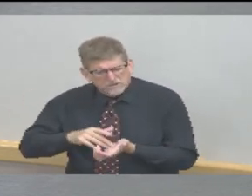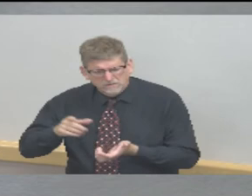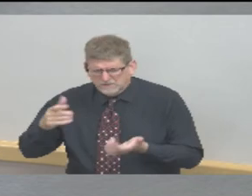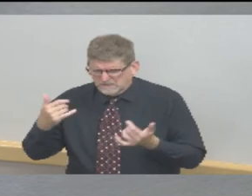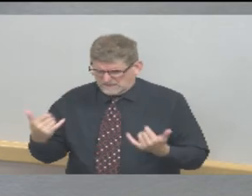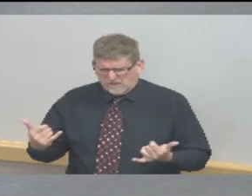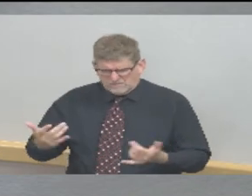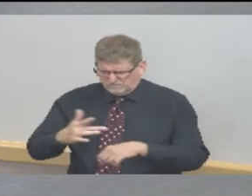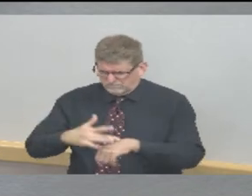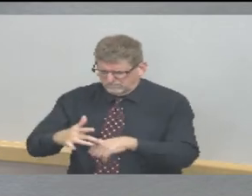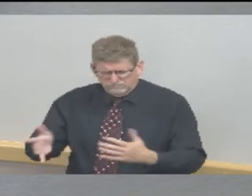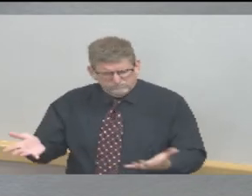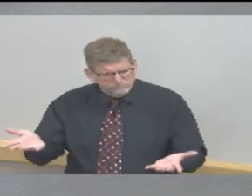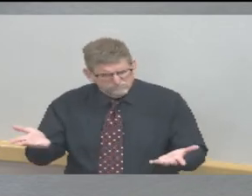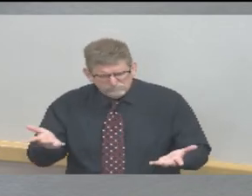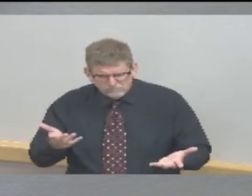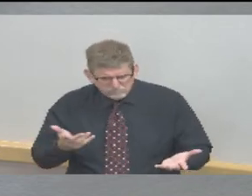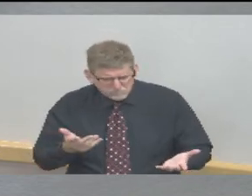you need to be seen or not.